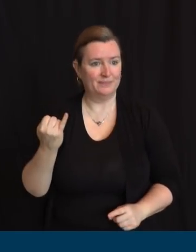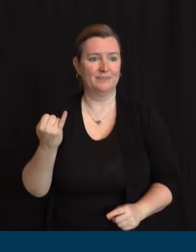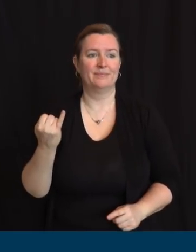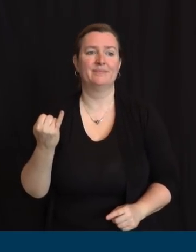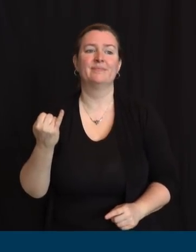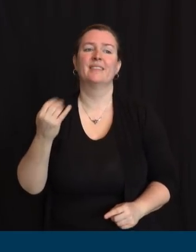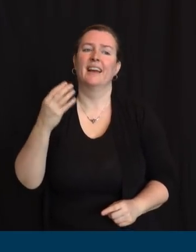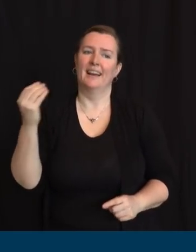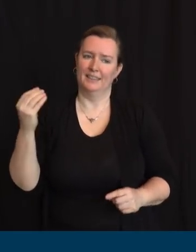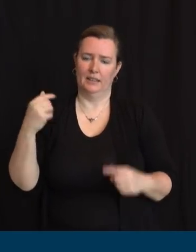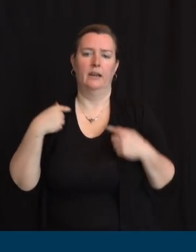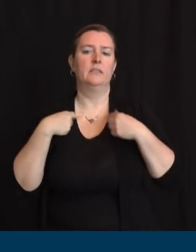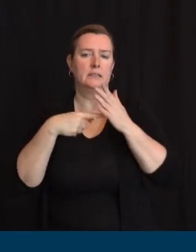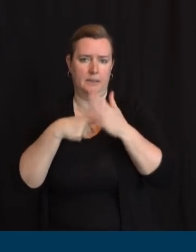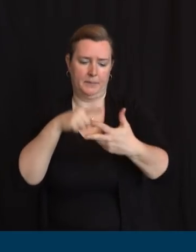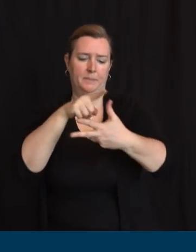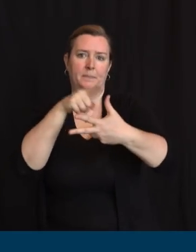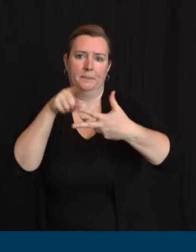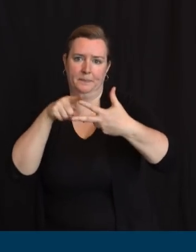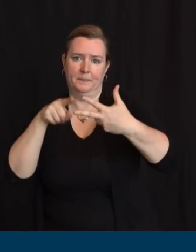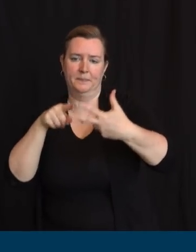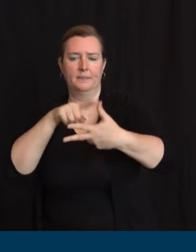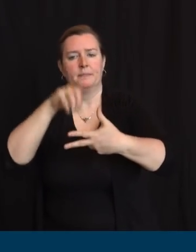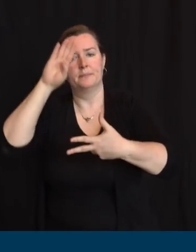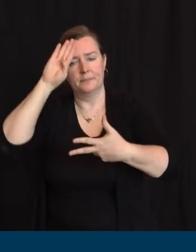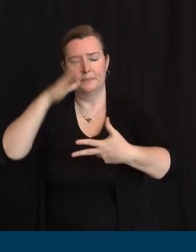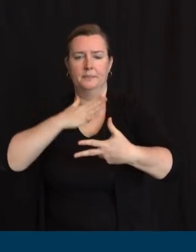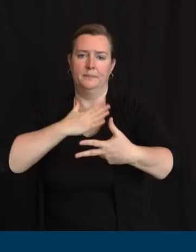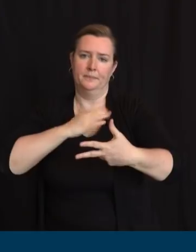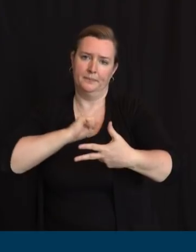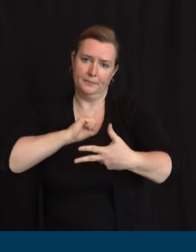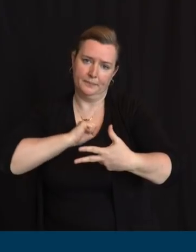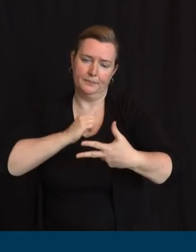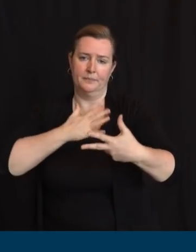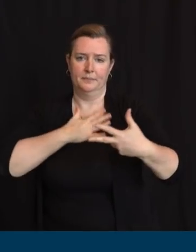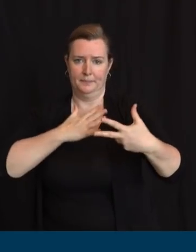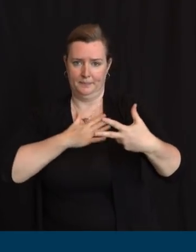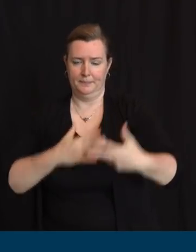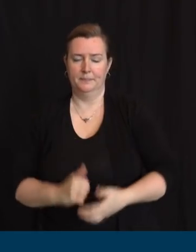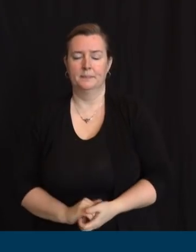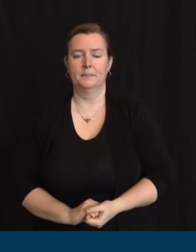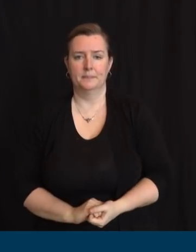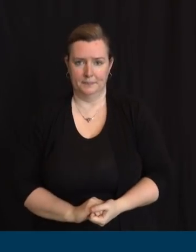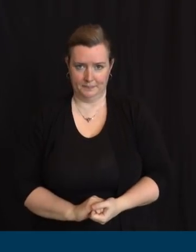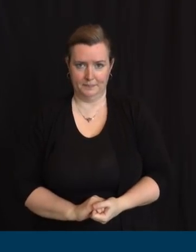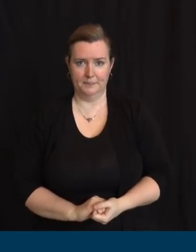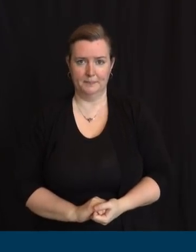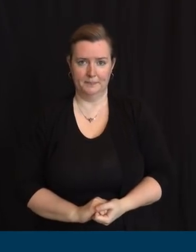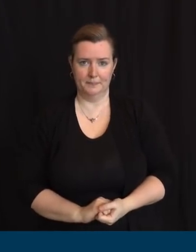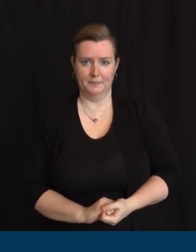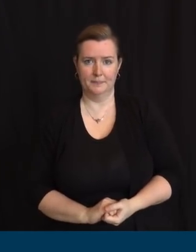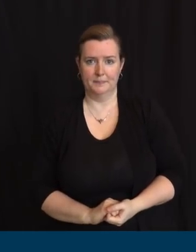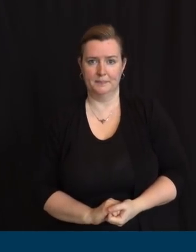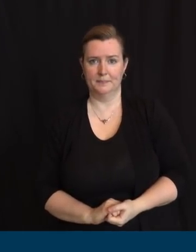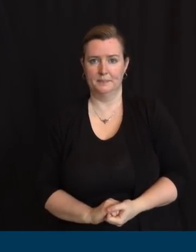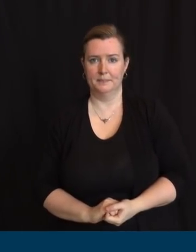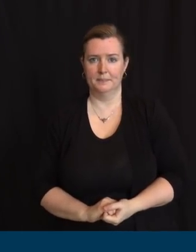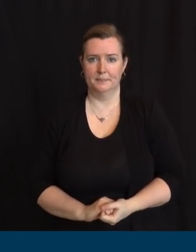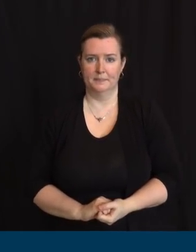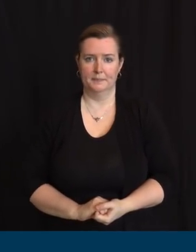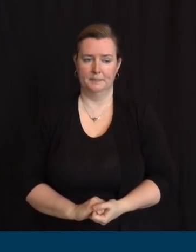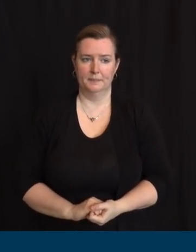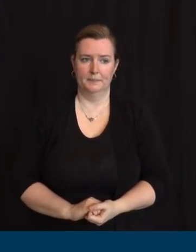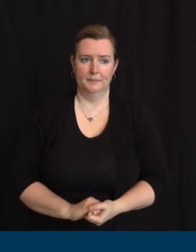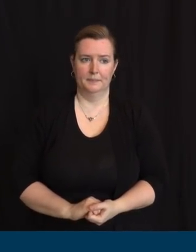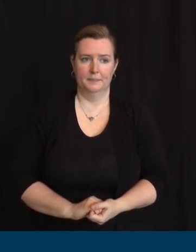of respiratory illness in order to be tested. Recently, and I can't say this has been true of every day, but I want to say this as